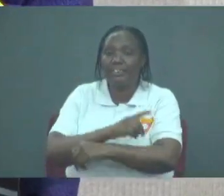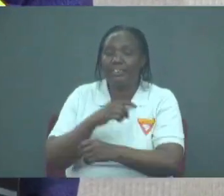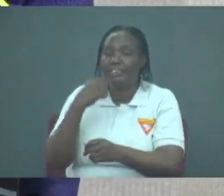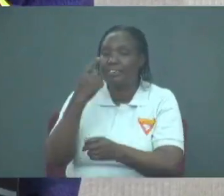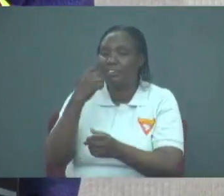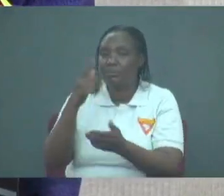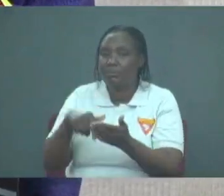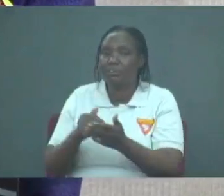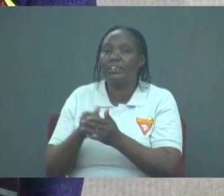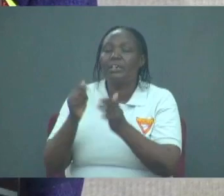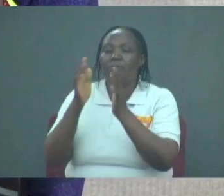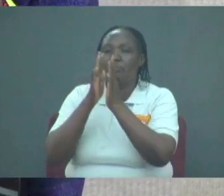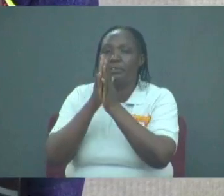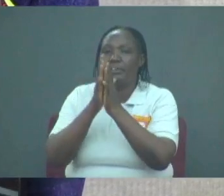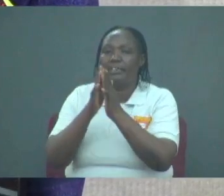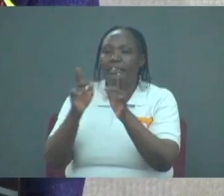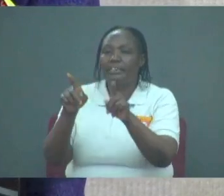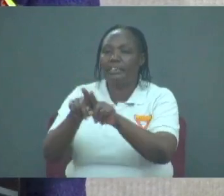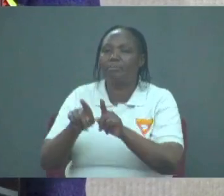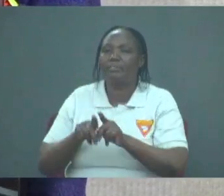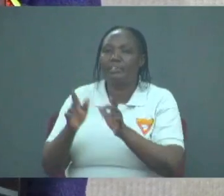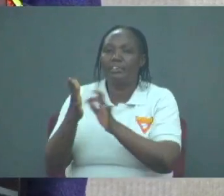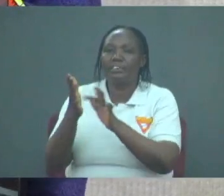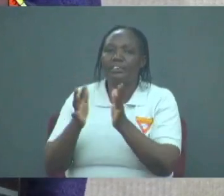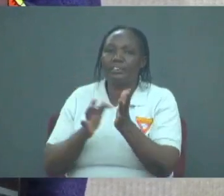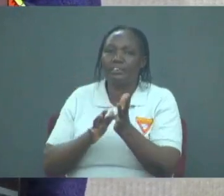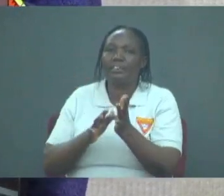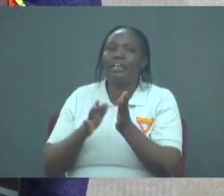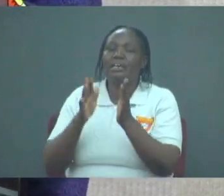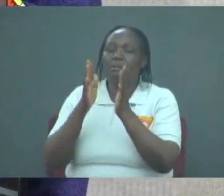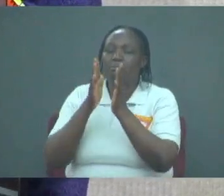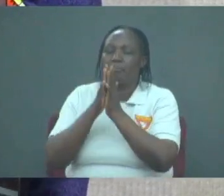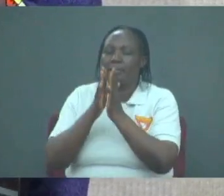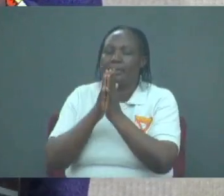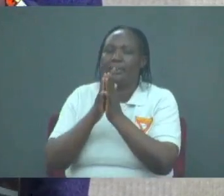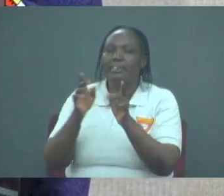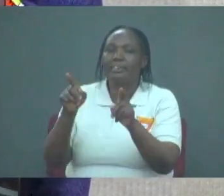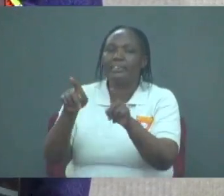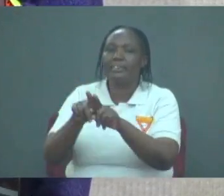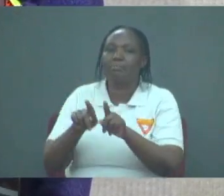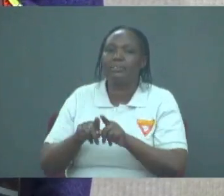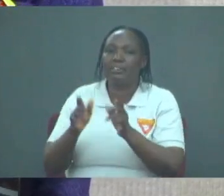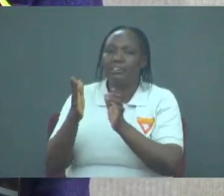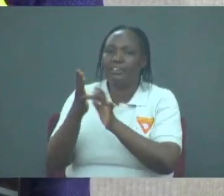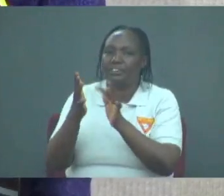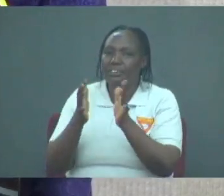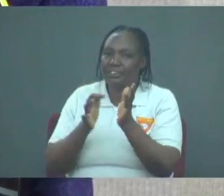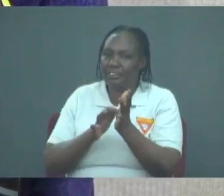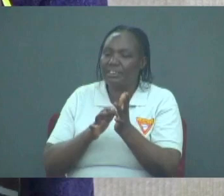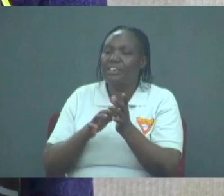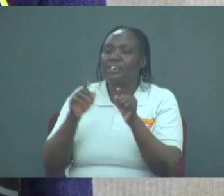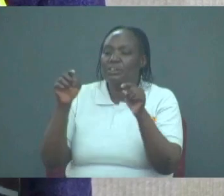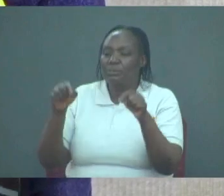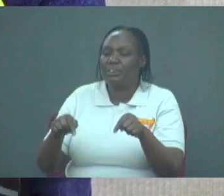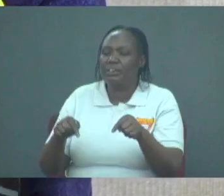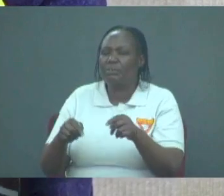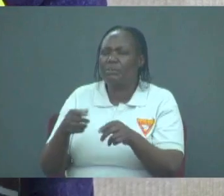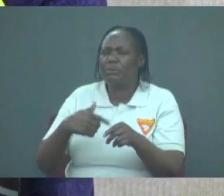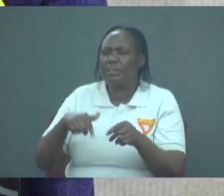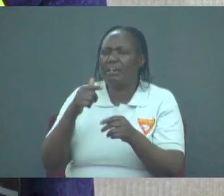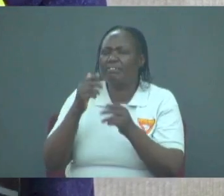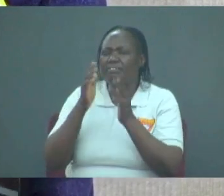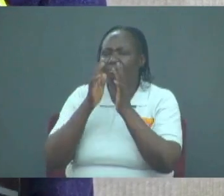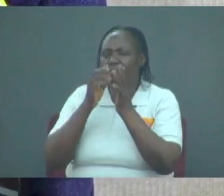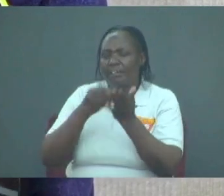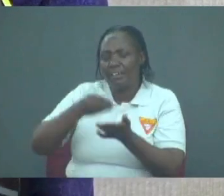pray like Jesus. What does it say? Pray like Jesus. And today we've learned how to pray like